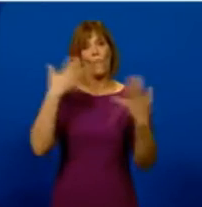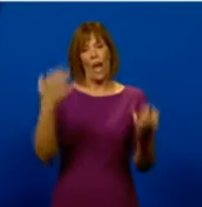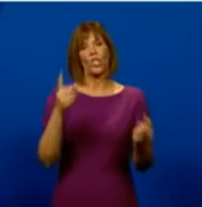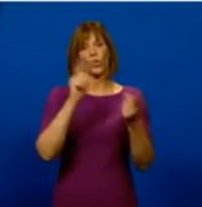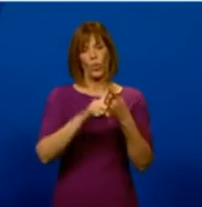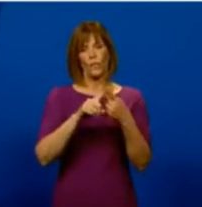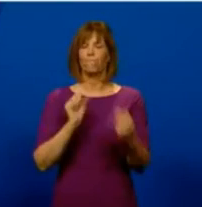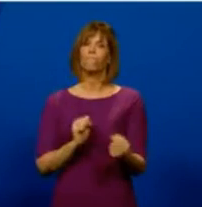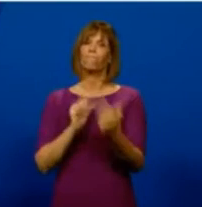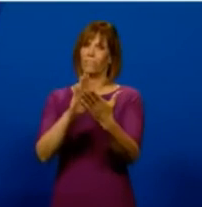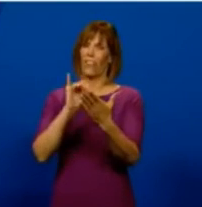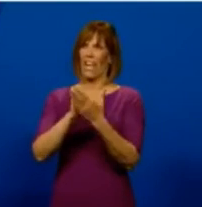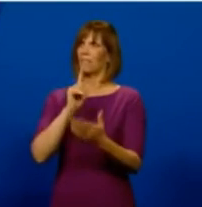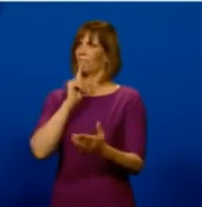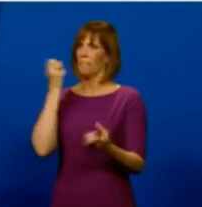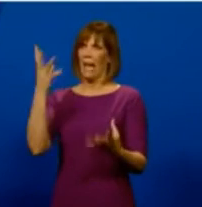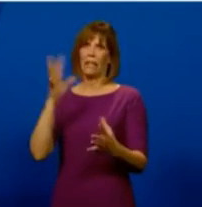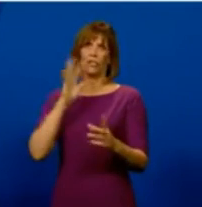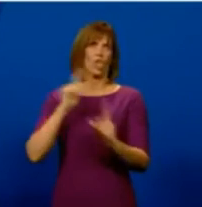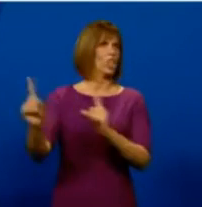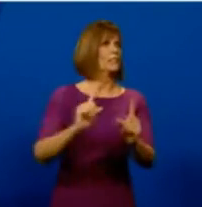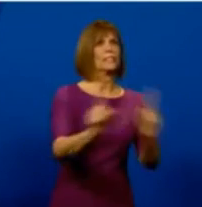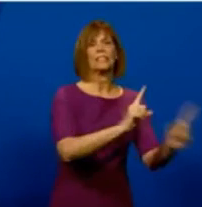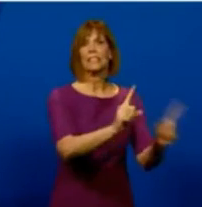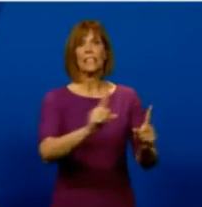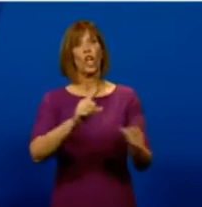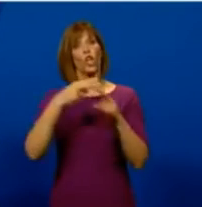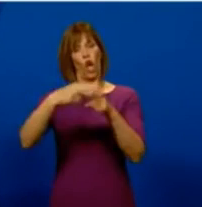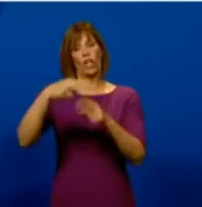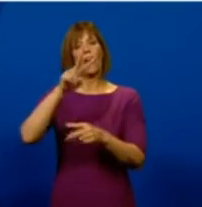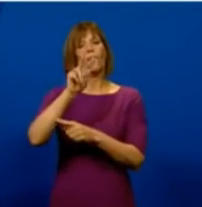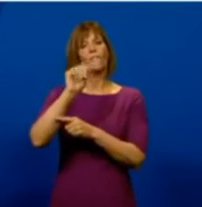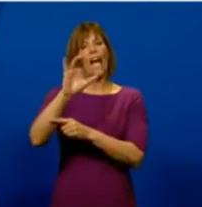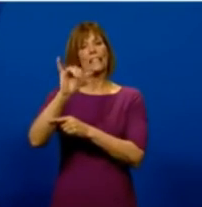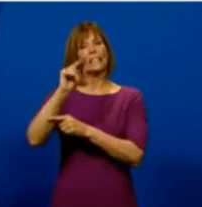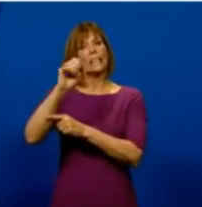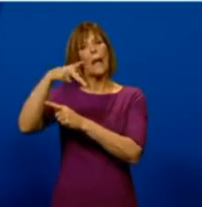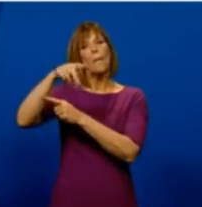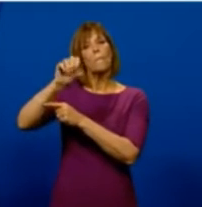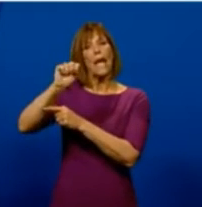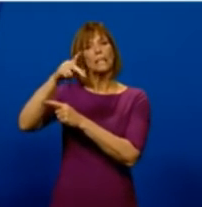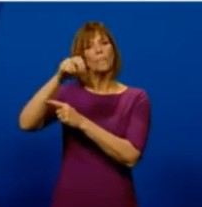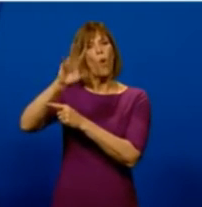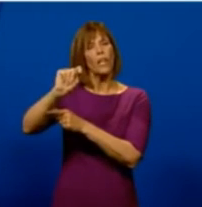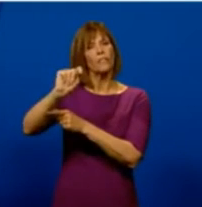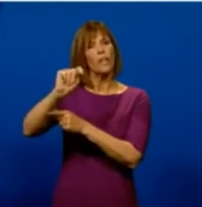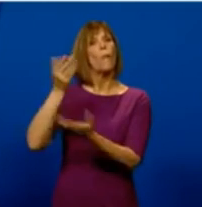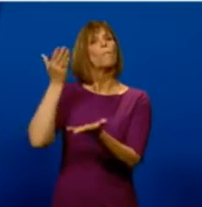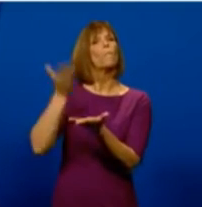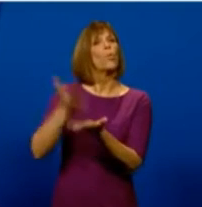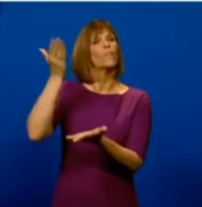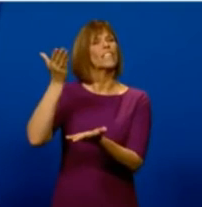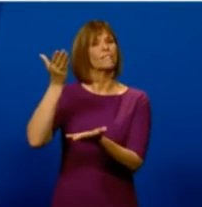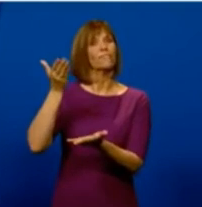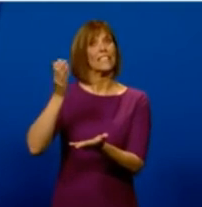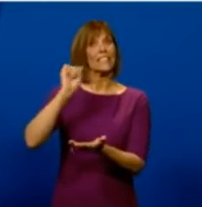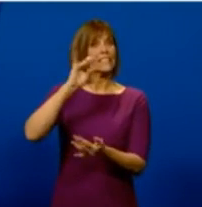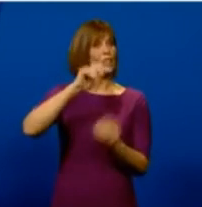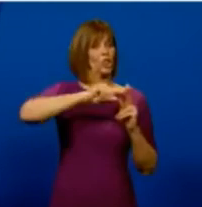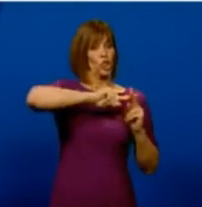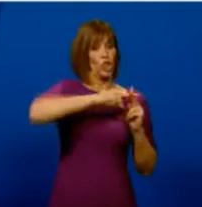address an issue that's getting a lot of attention, and that is vaccine passports. Since the start of the pandemic, I've